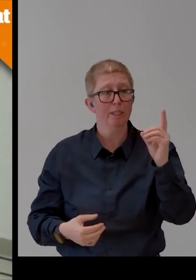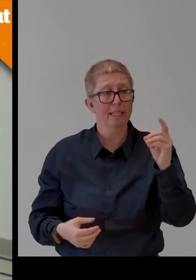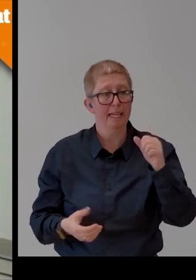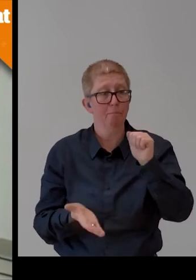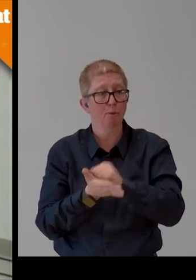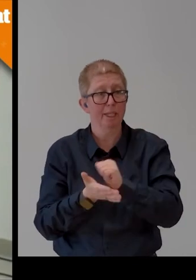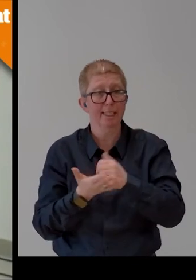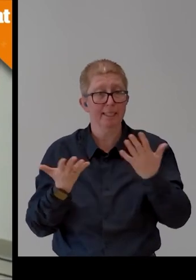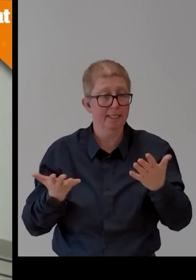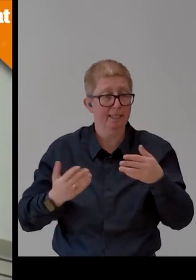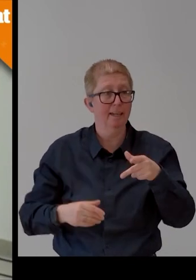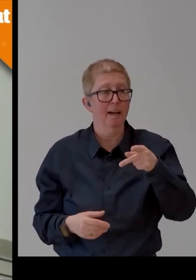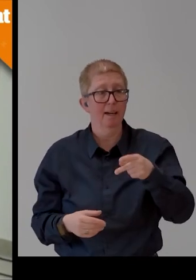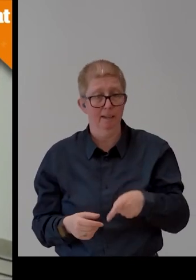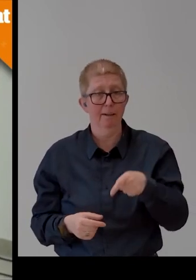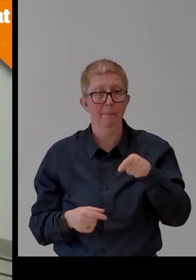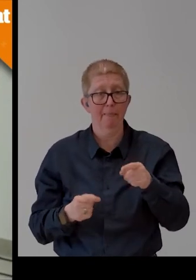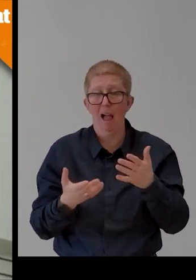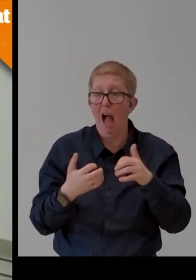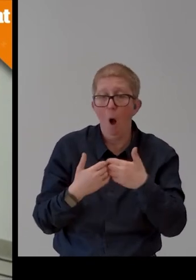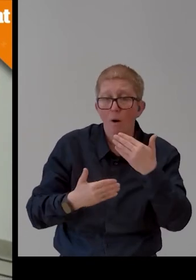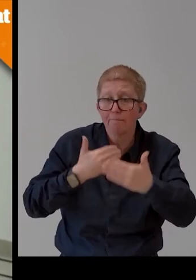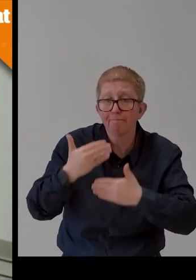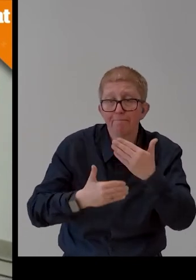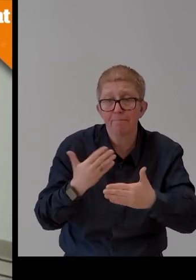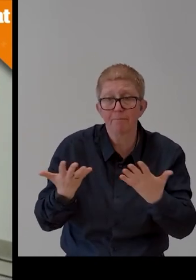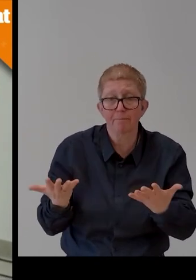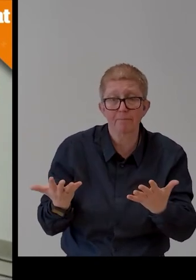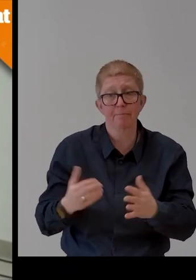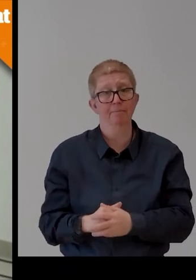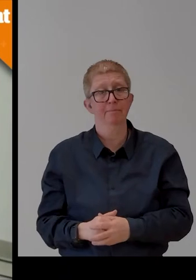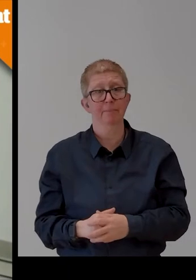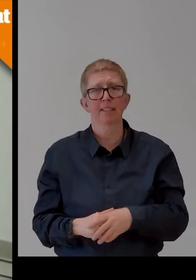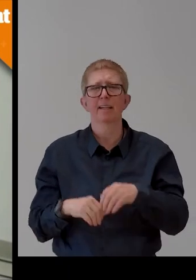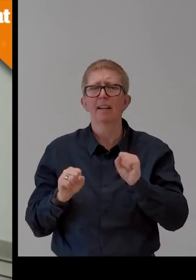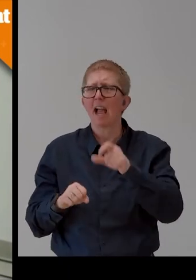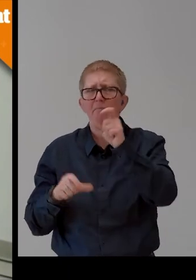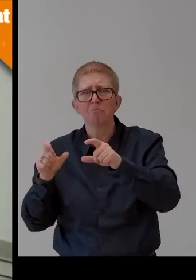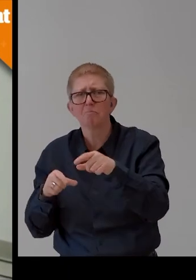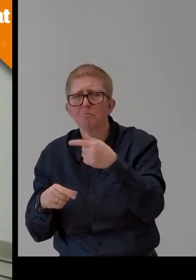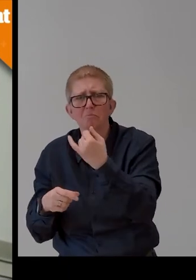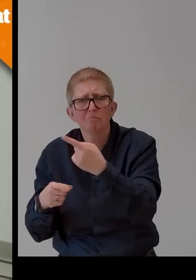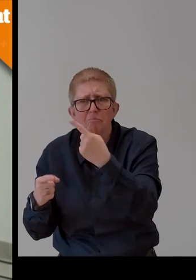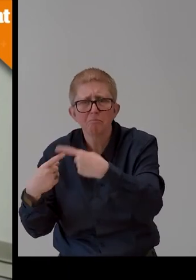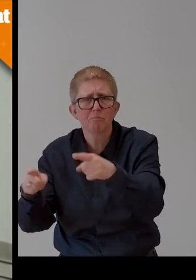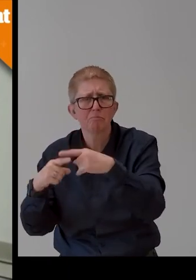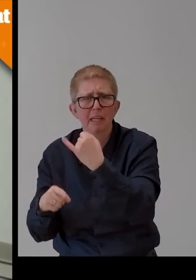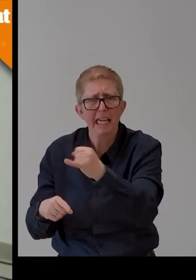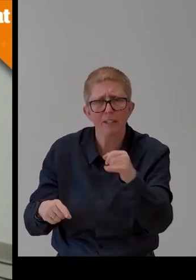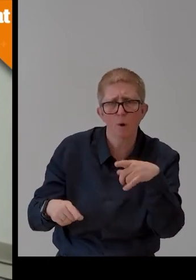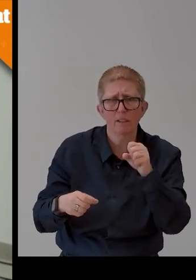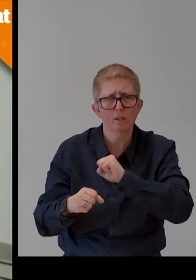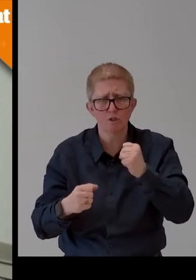hand will work. It prints the parts makes the individual fingers. You can assemble it and the hand is ready. It's a kind of rapid